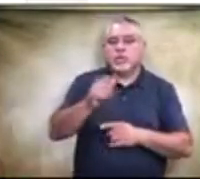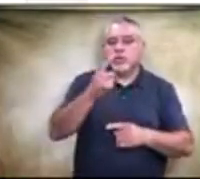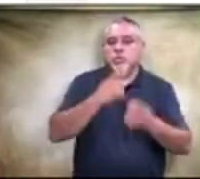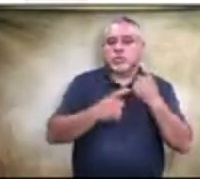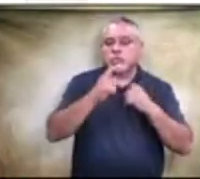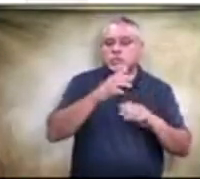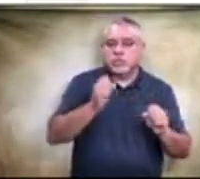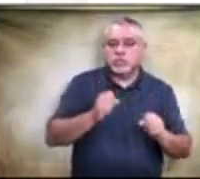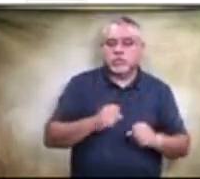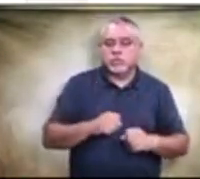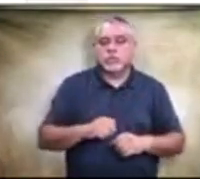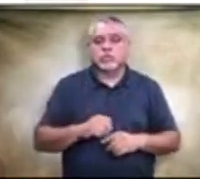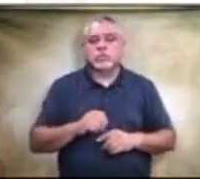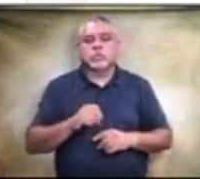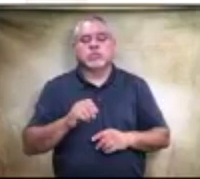Ryan, this was